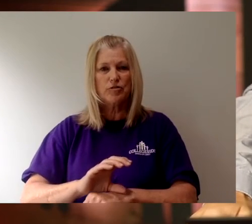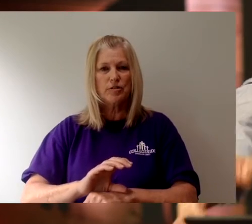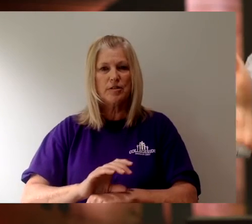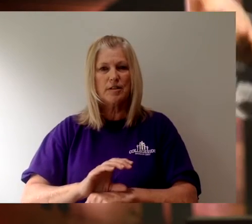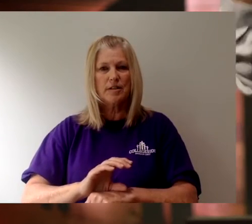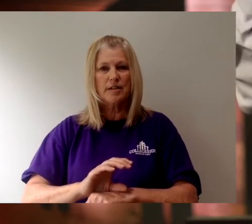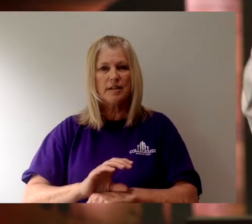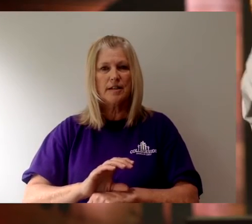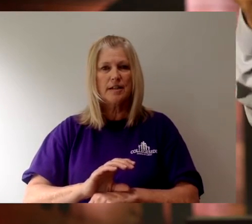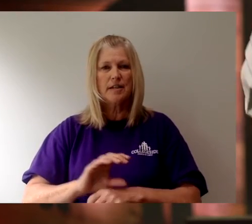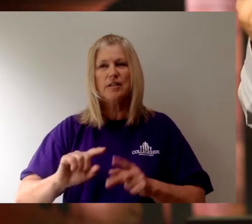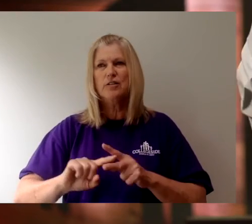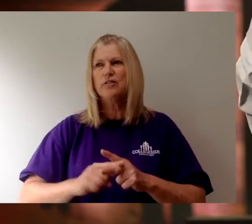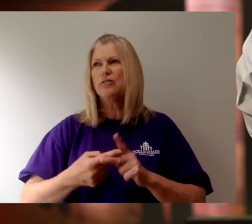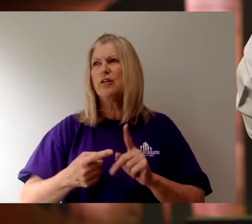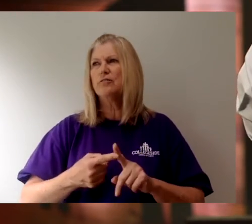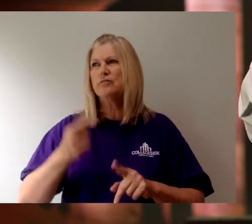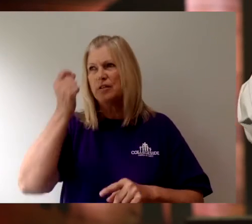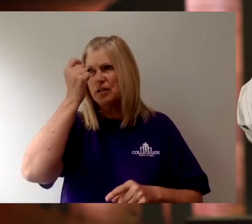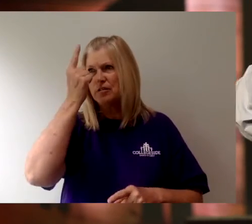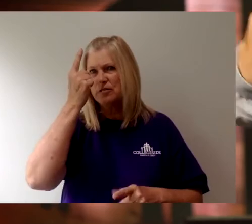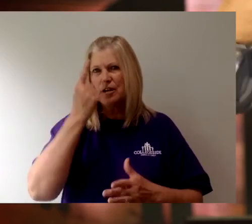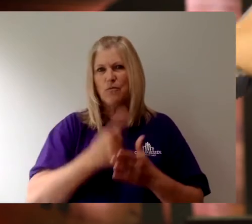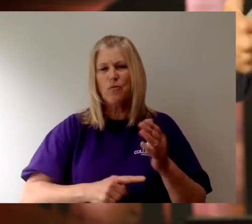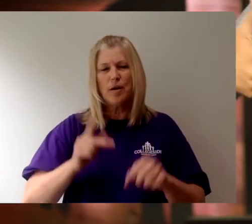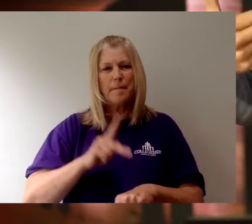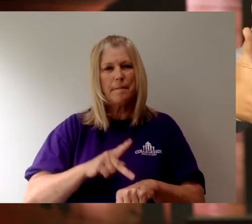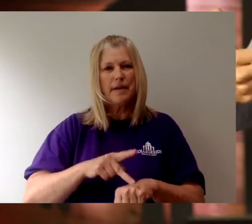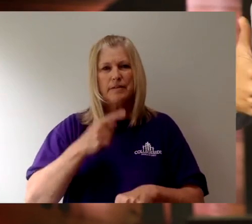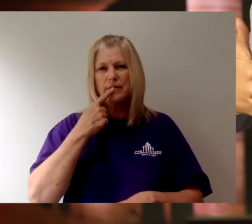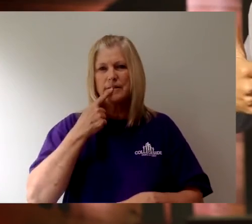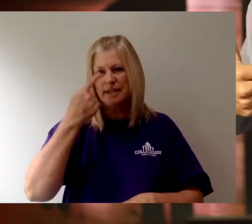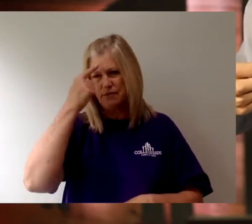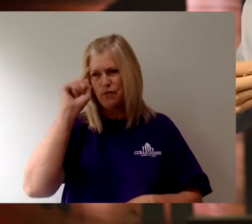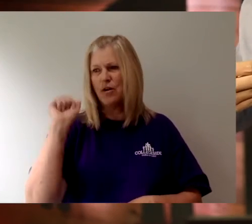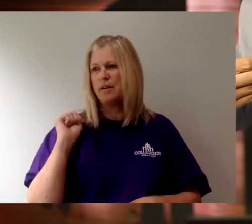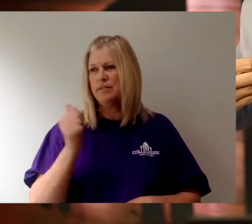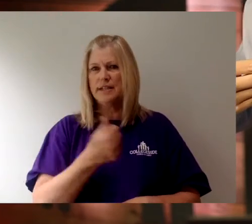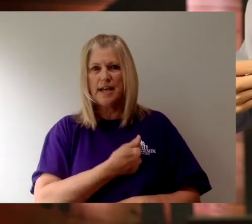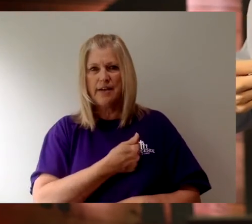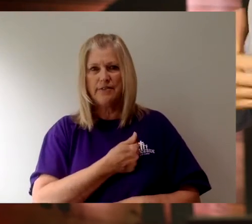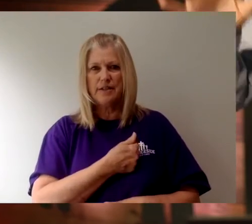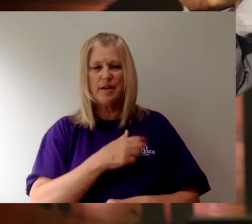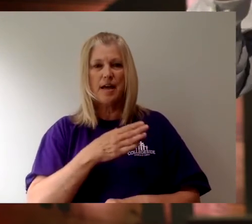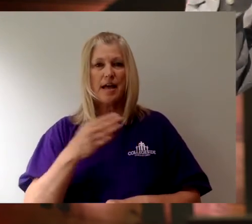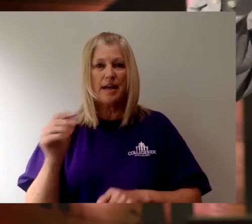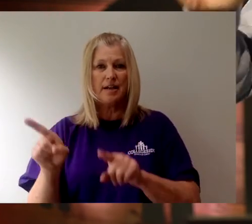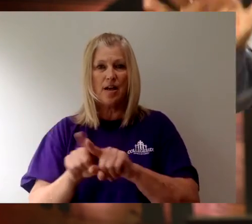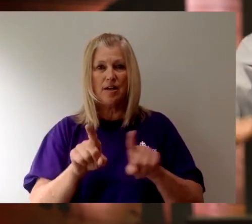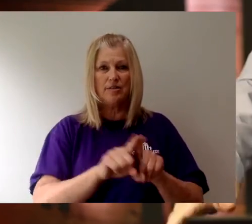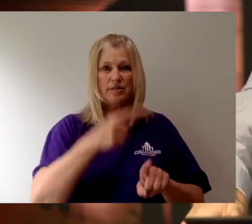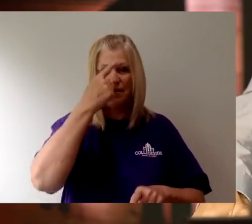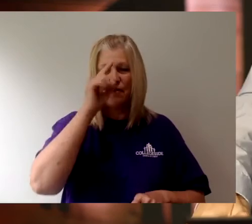I think if we start to digest what Peter says for ourselves but also